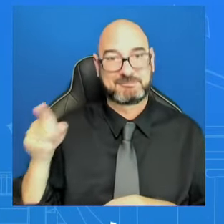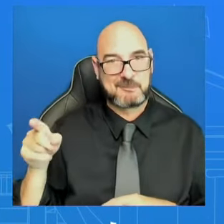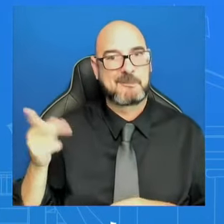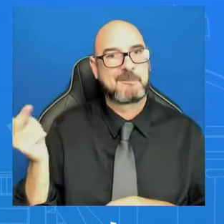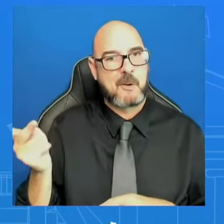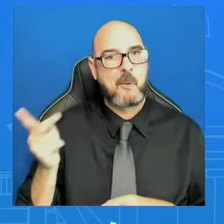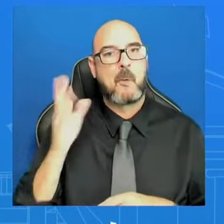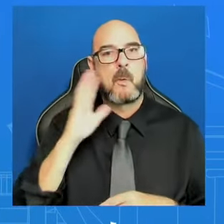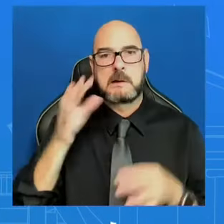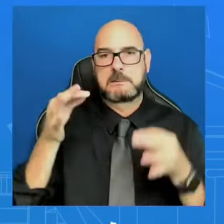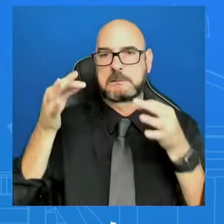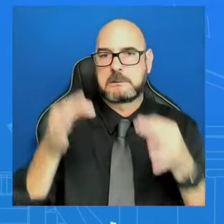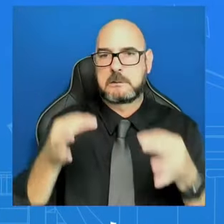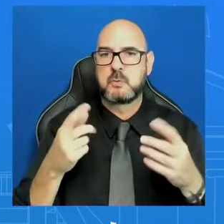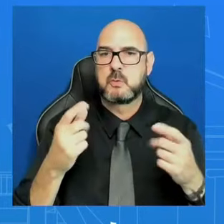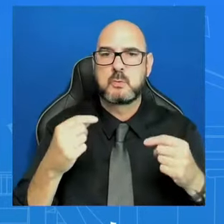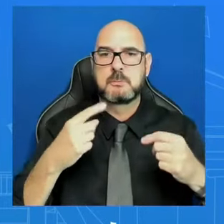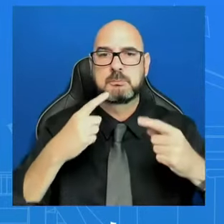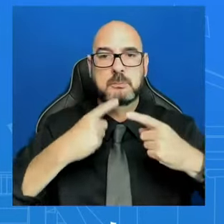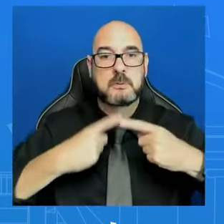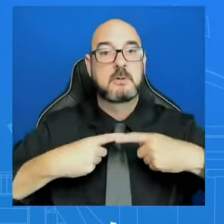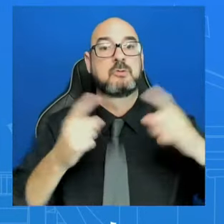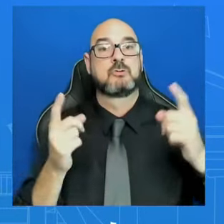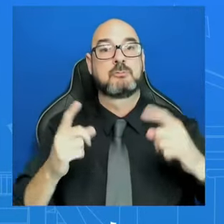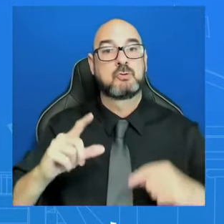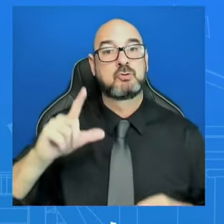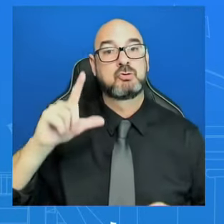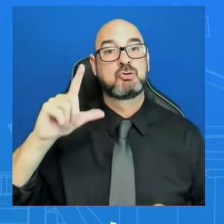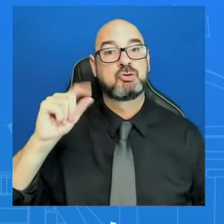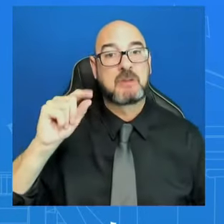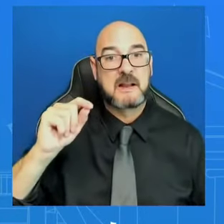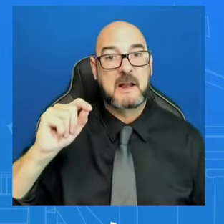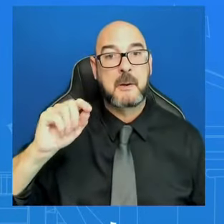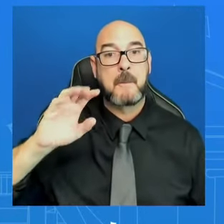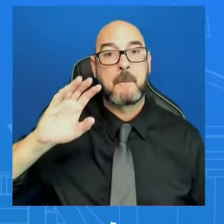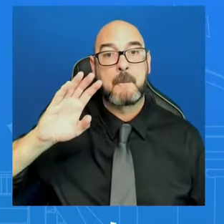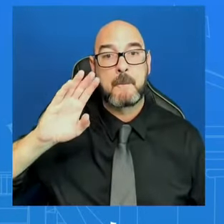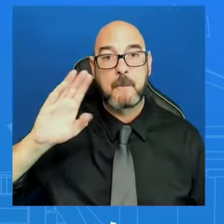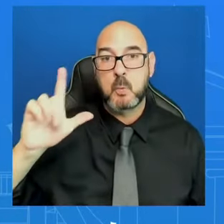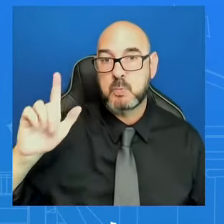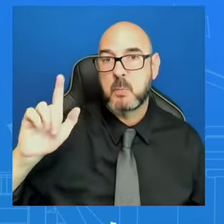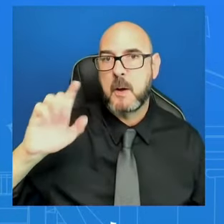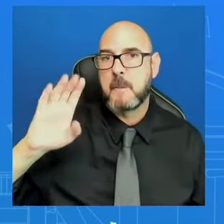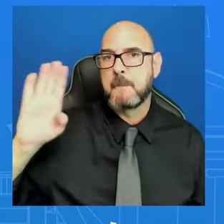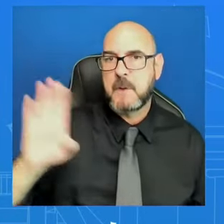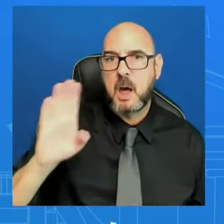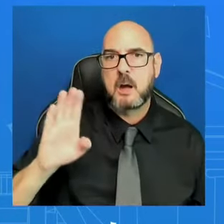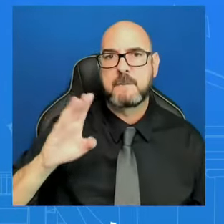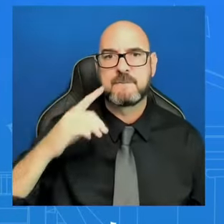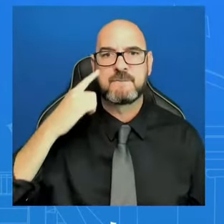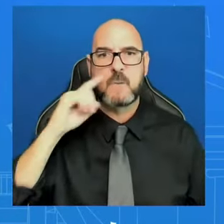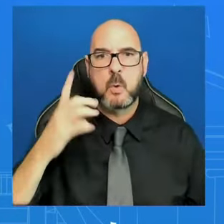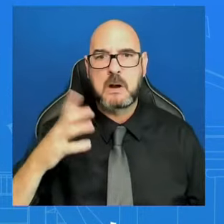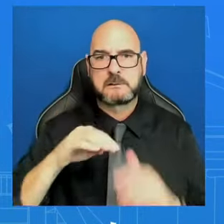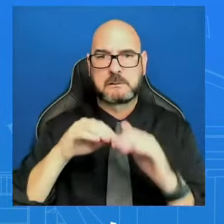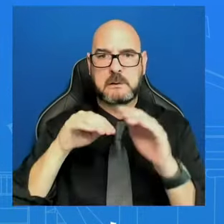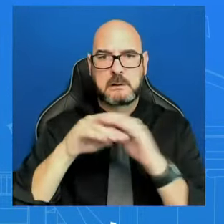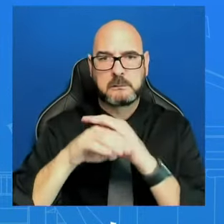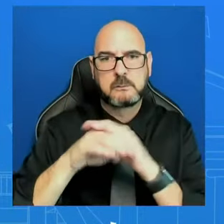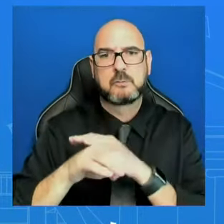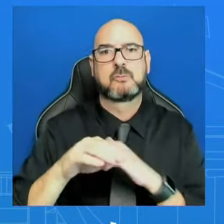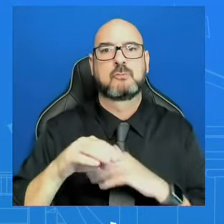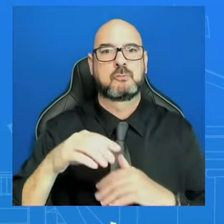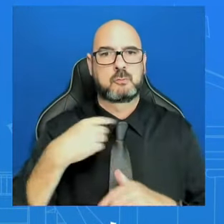in awards to expand access to clean energy, tackle the climate crisis, improve air